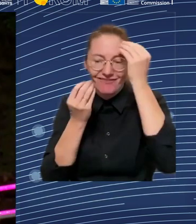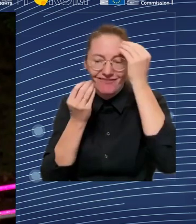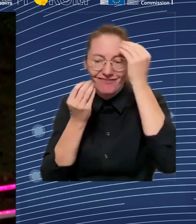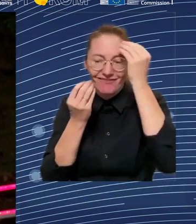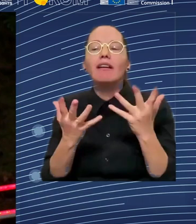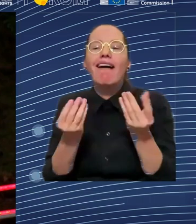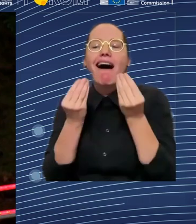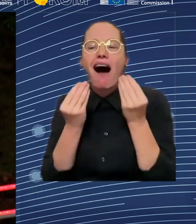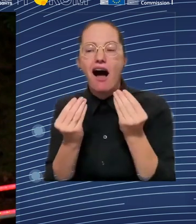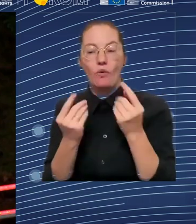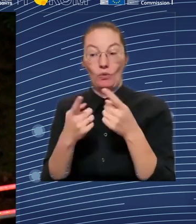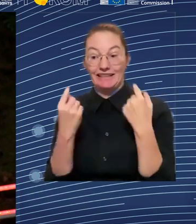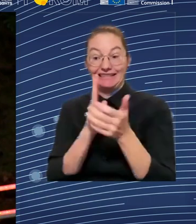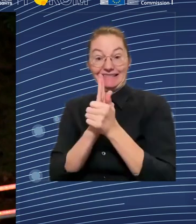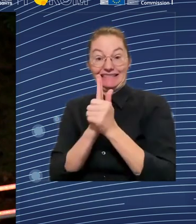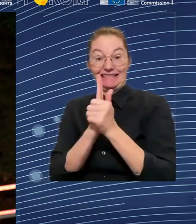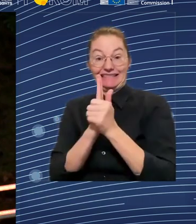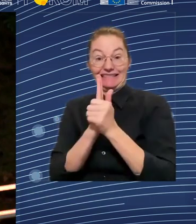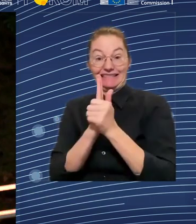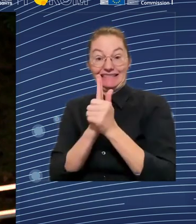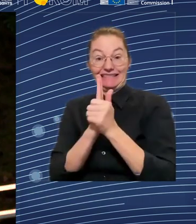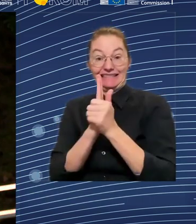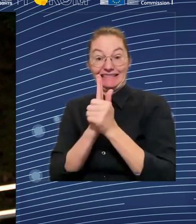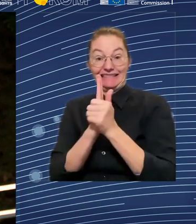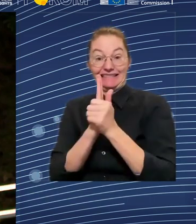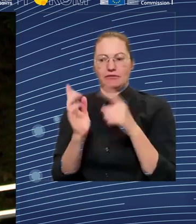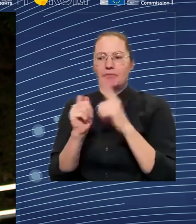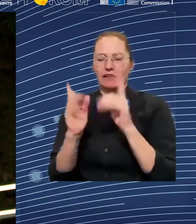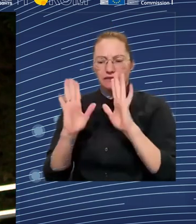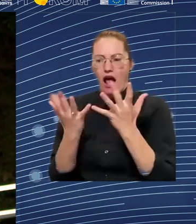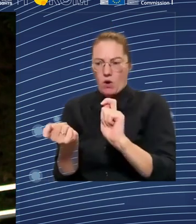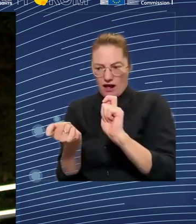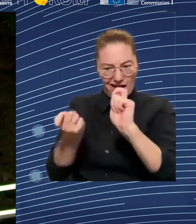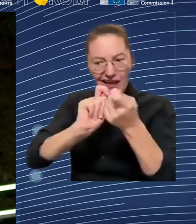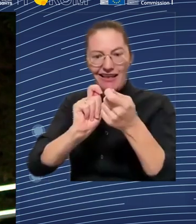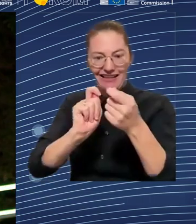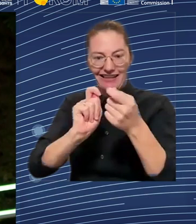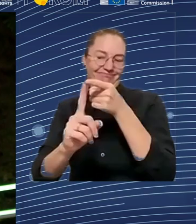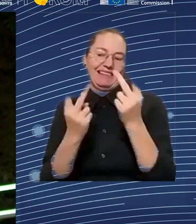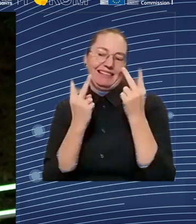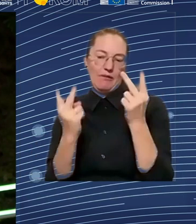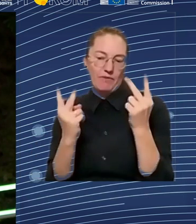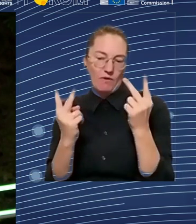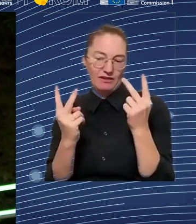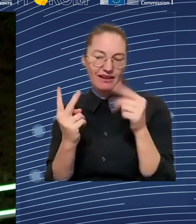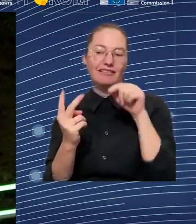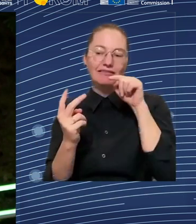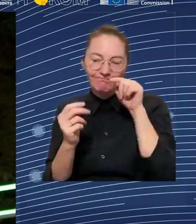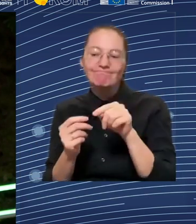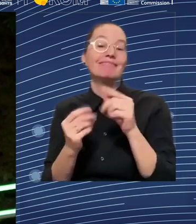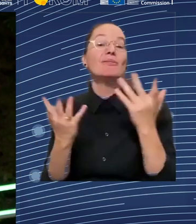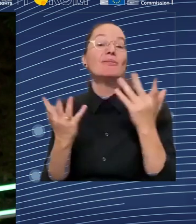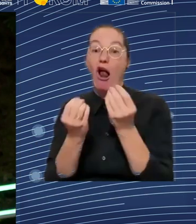we can actually incorporate that into training content and into career guidance for everybody